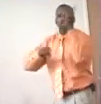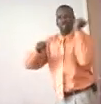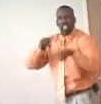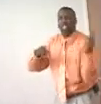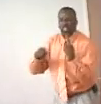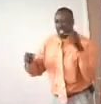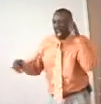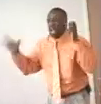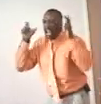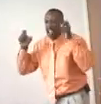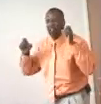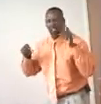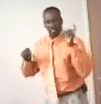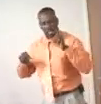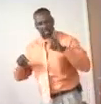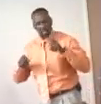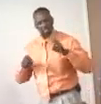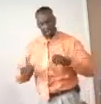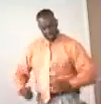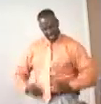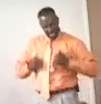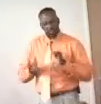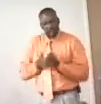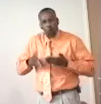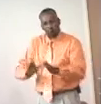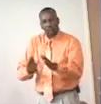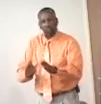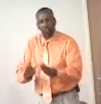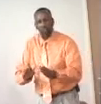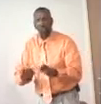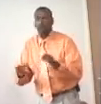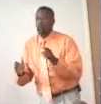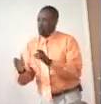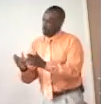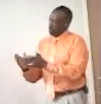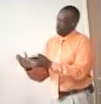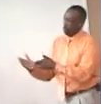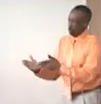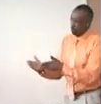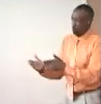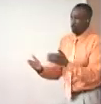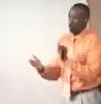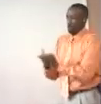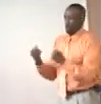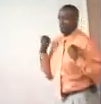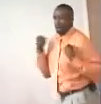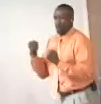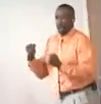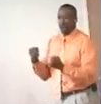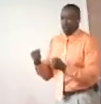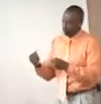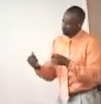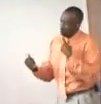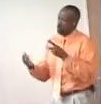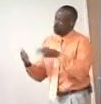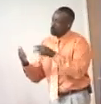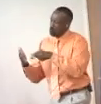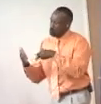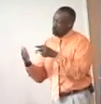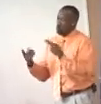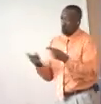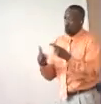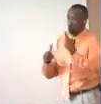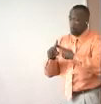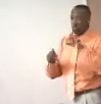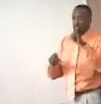You can't just listen. You've got to live it. Now here in this text is powerful. The language that James uses, and we'll be looking through this book